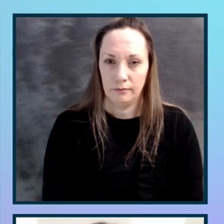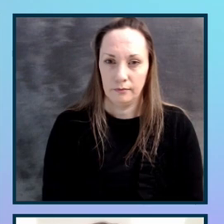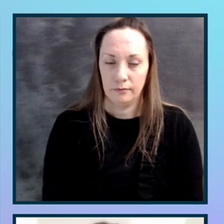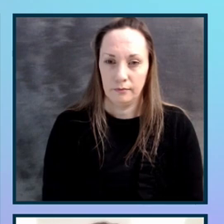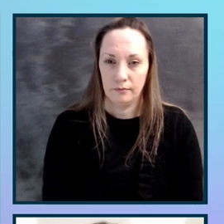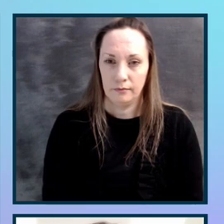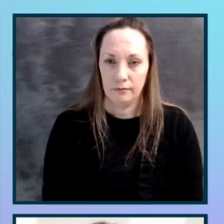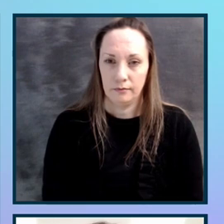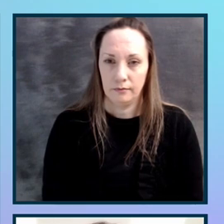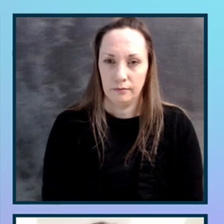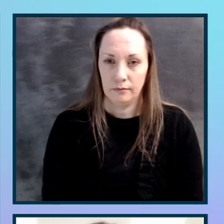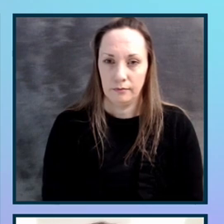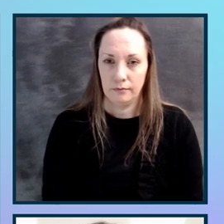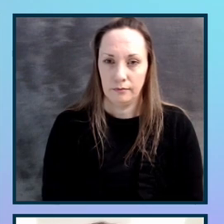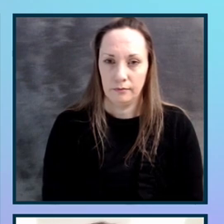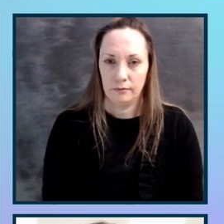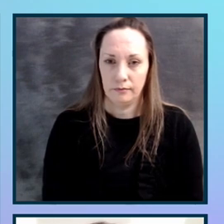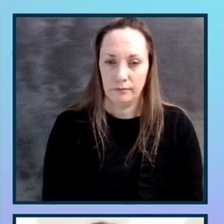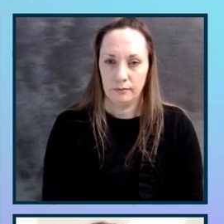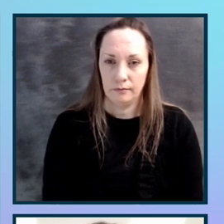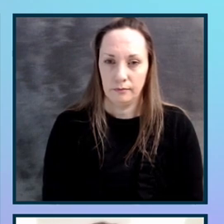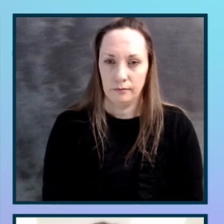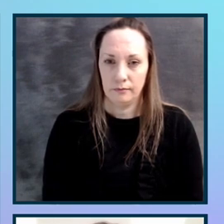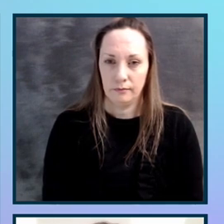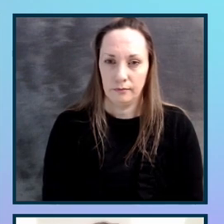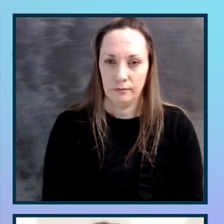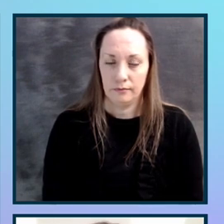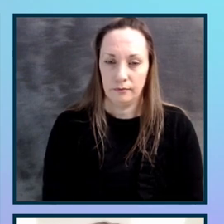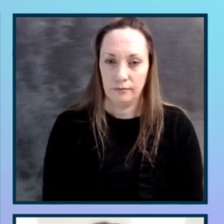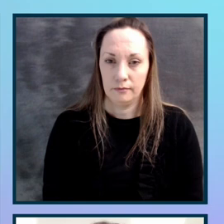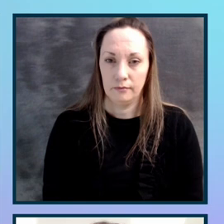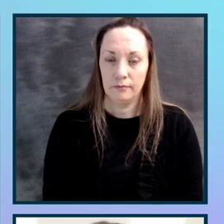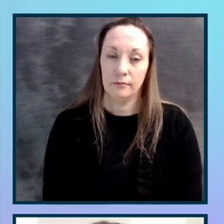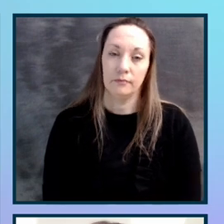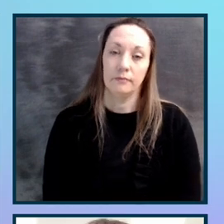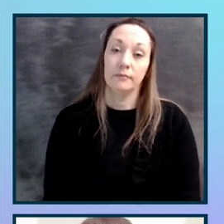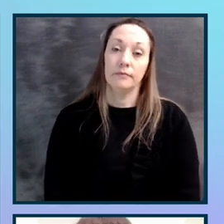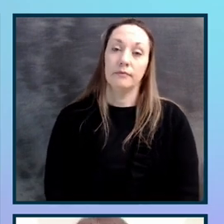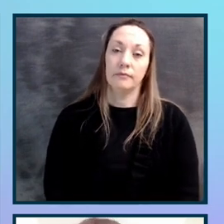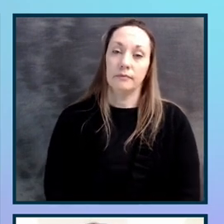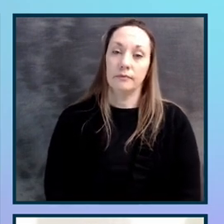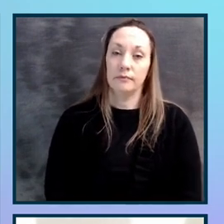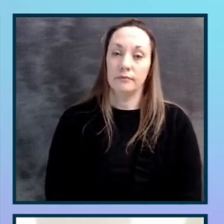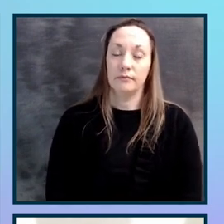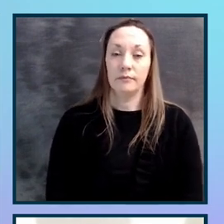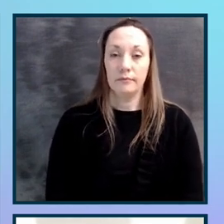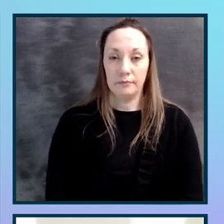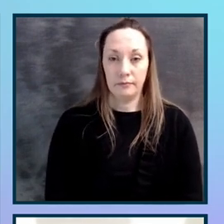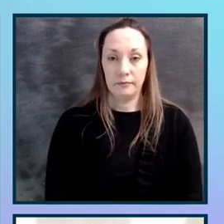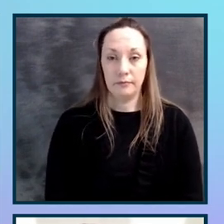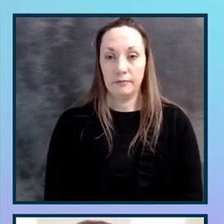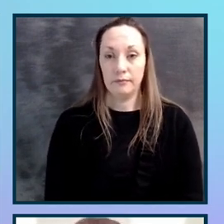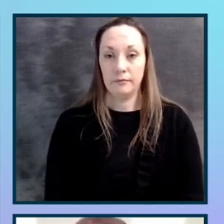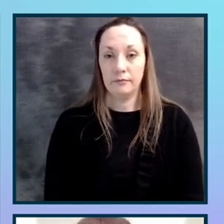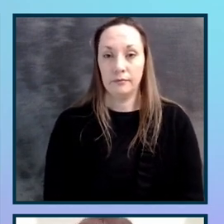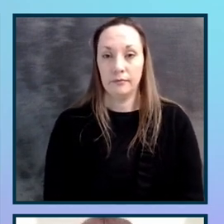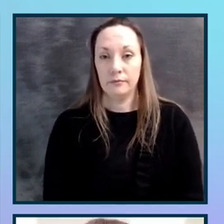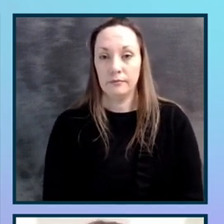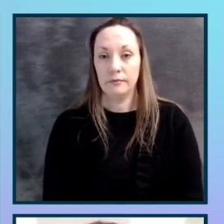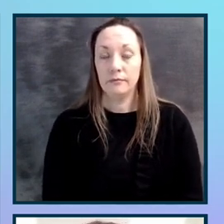Now it says three at $14.79, but here it seems to be saying three plus three free.